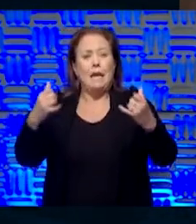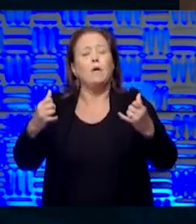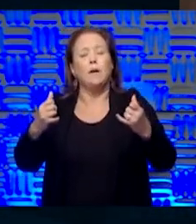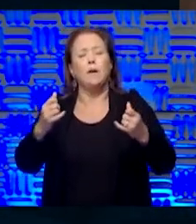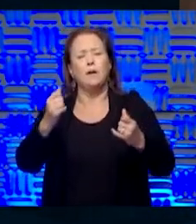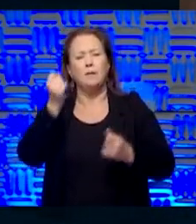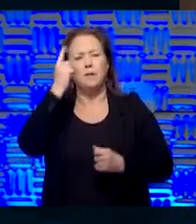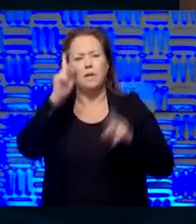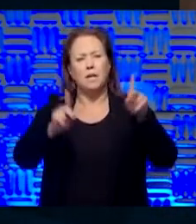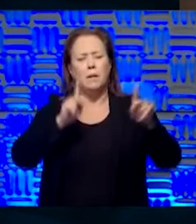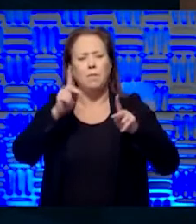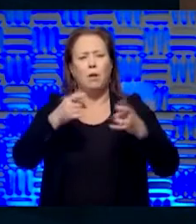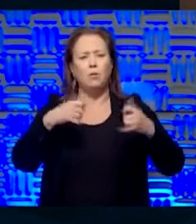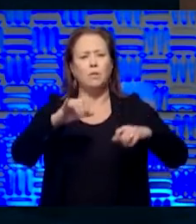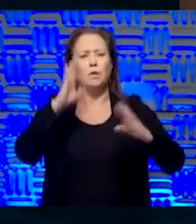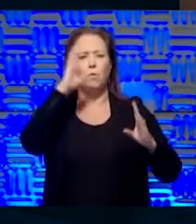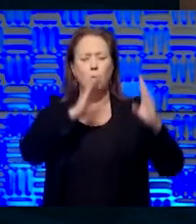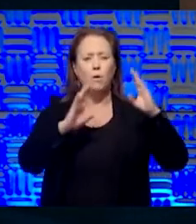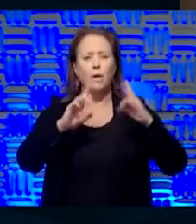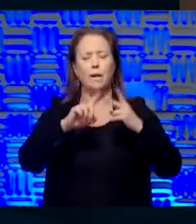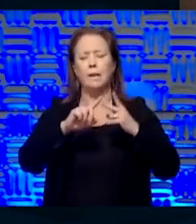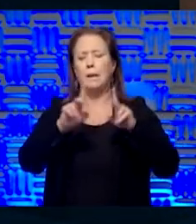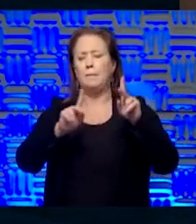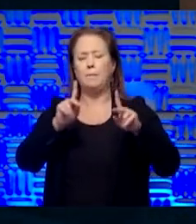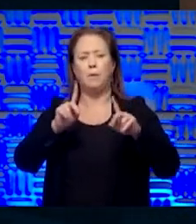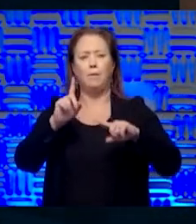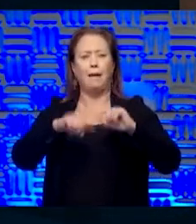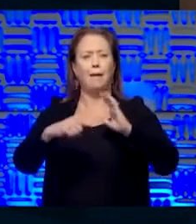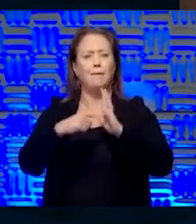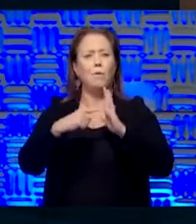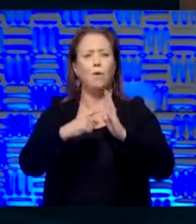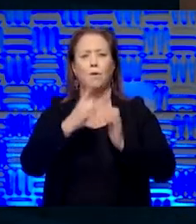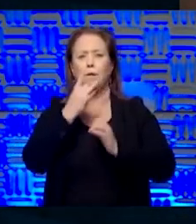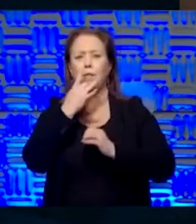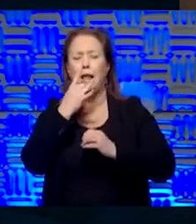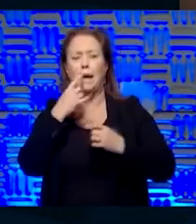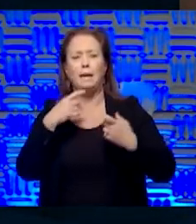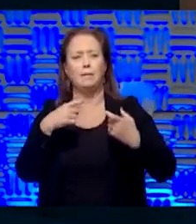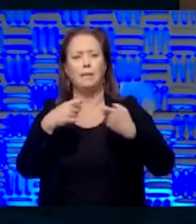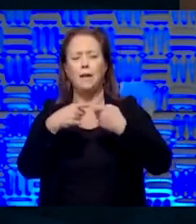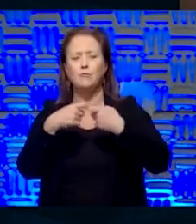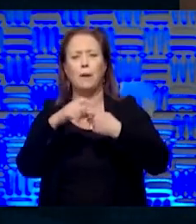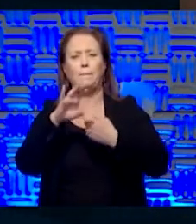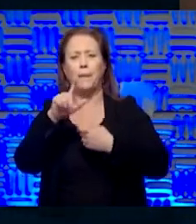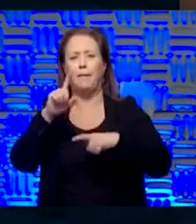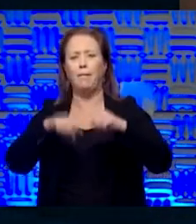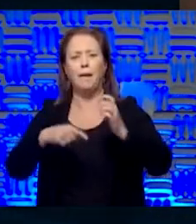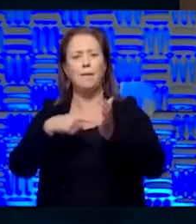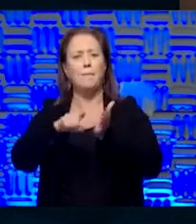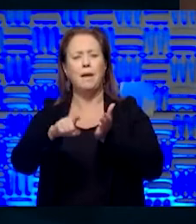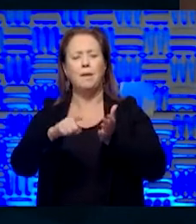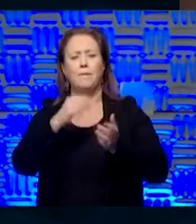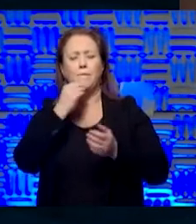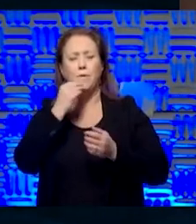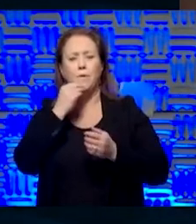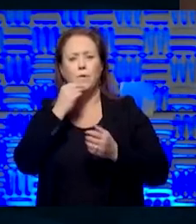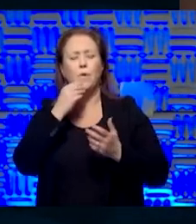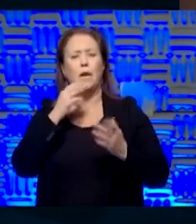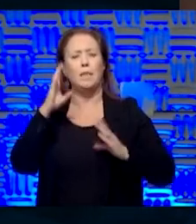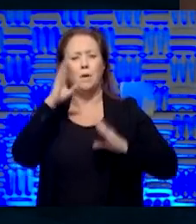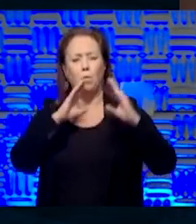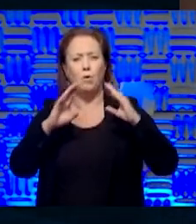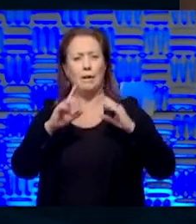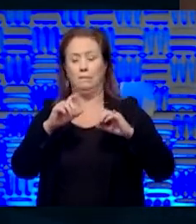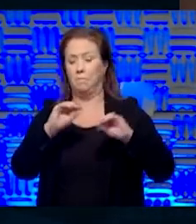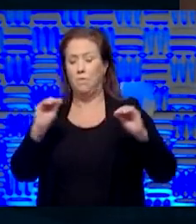worried. There's still people unemployed. There's still people who can't afford to pay their life bill or to buy, uh, the groceries they need to care for their family. So we're going